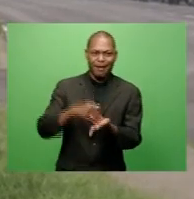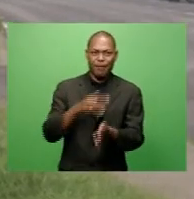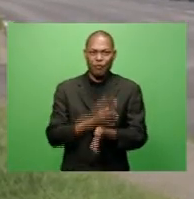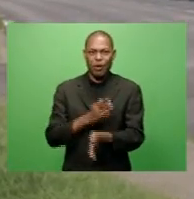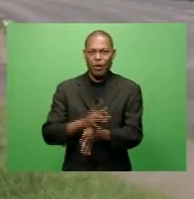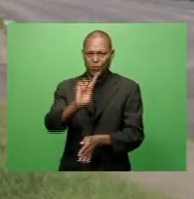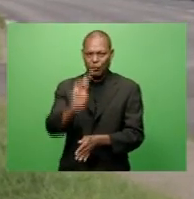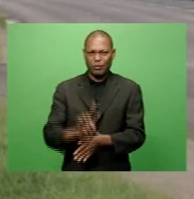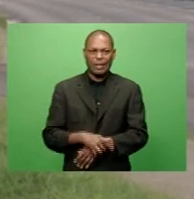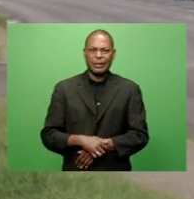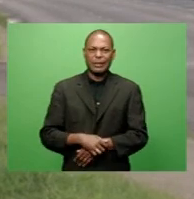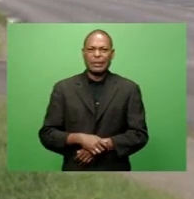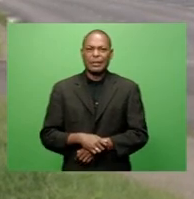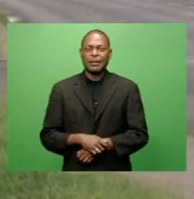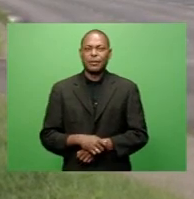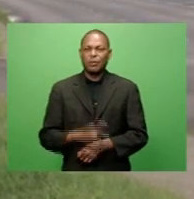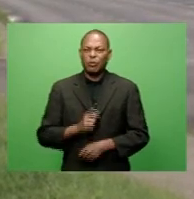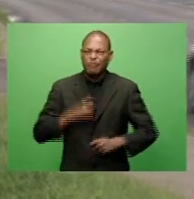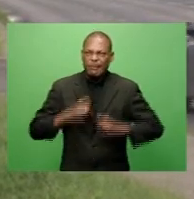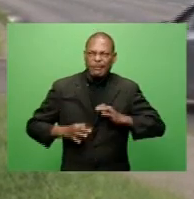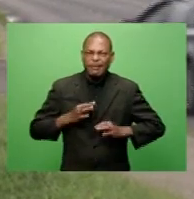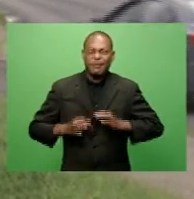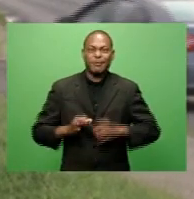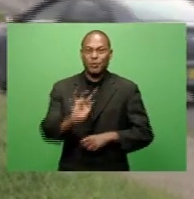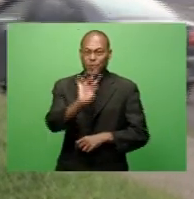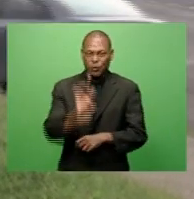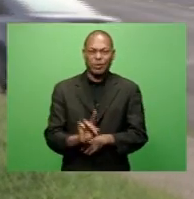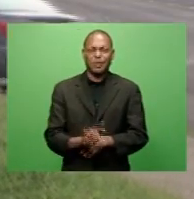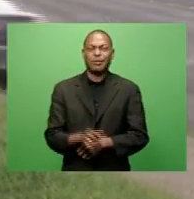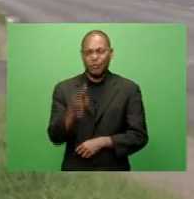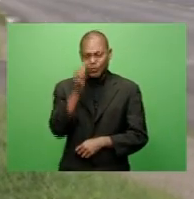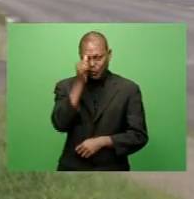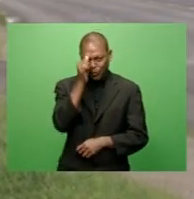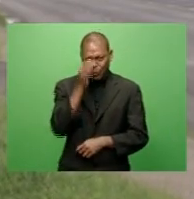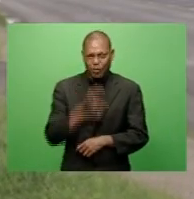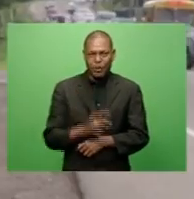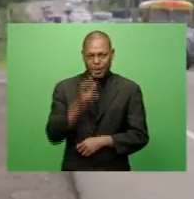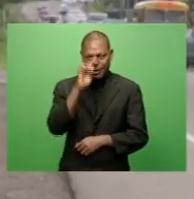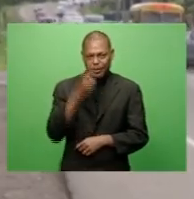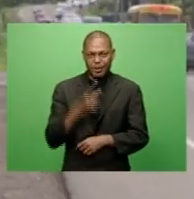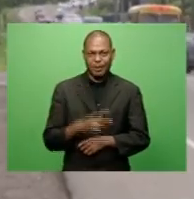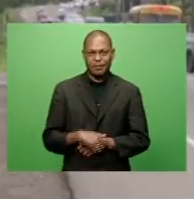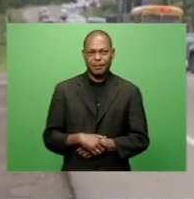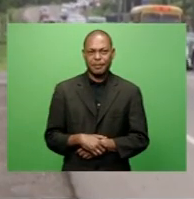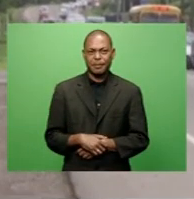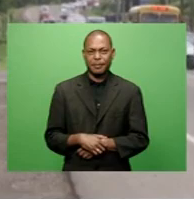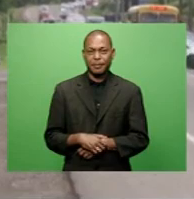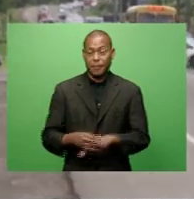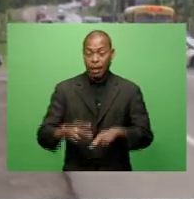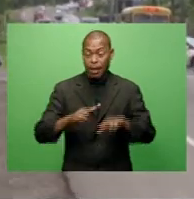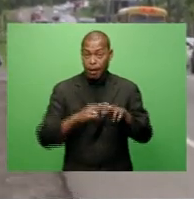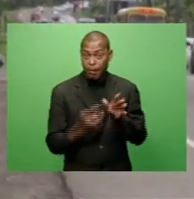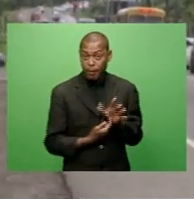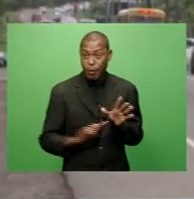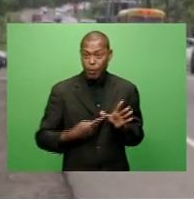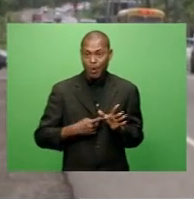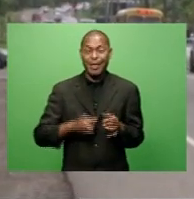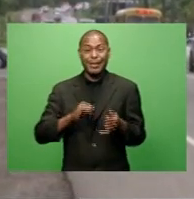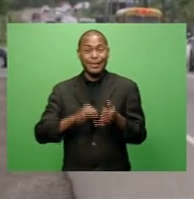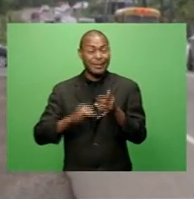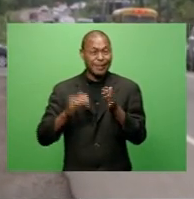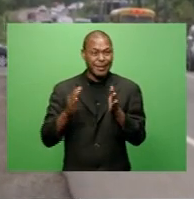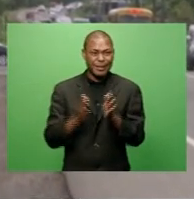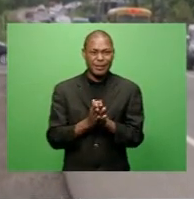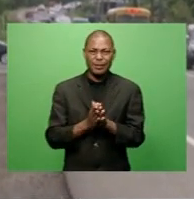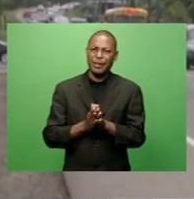that people have. But we'll just discuss it with FRA and how things can be split up. The Fiji Roads Authority on Sunday estimated